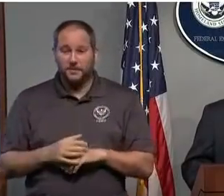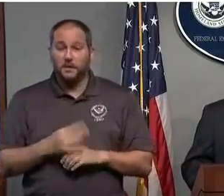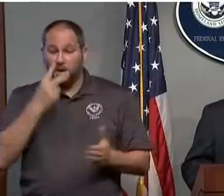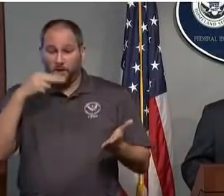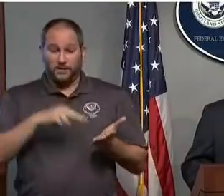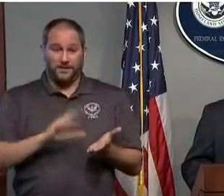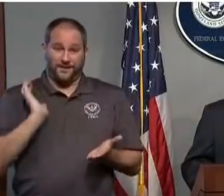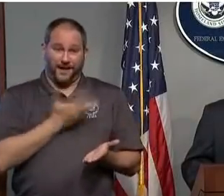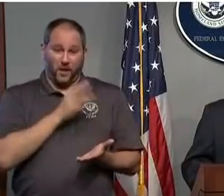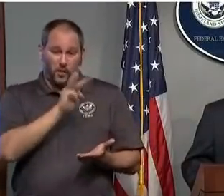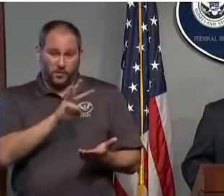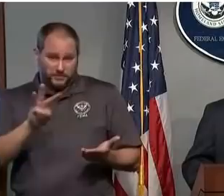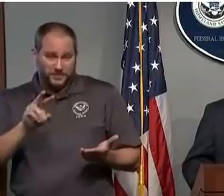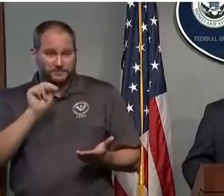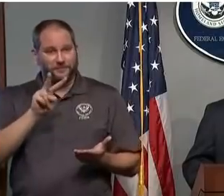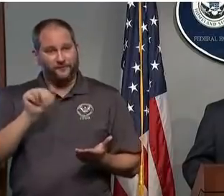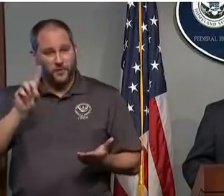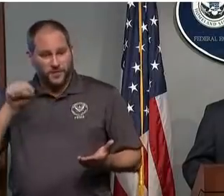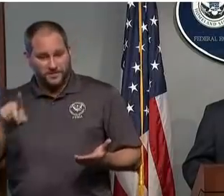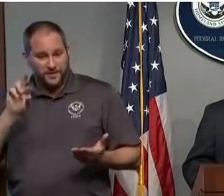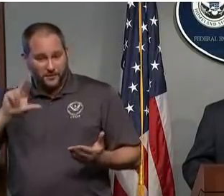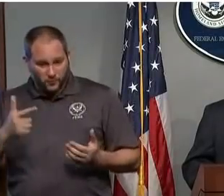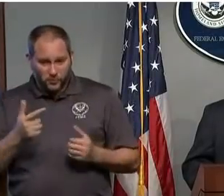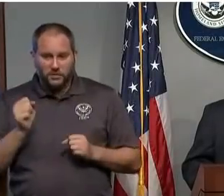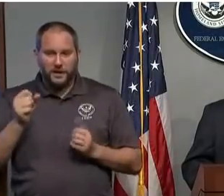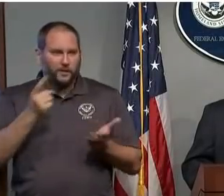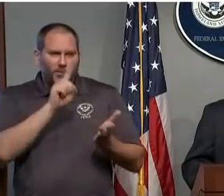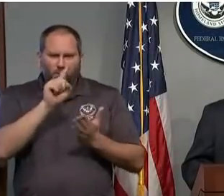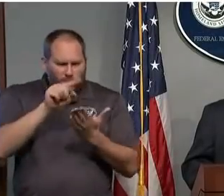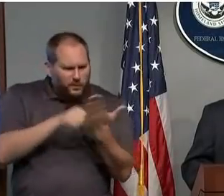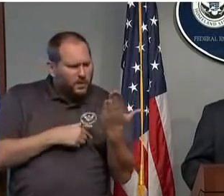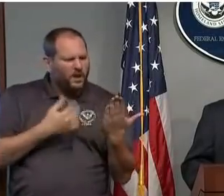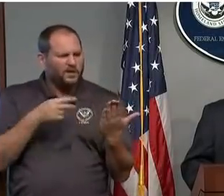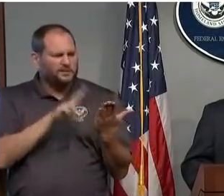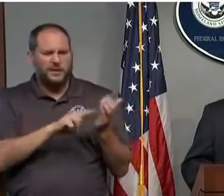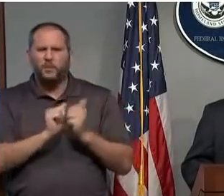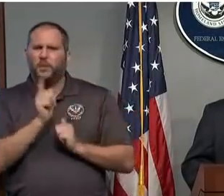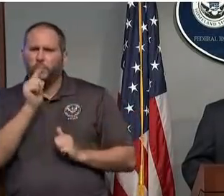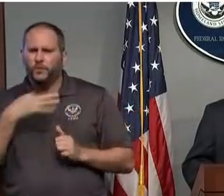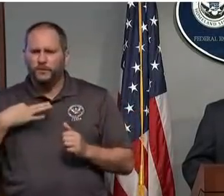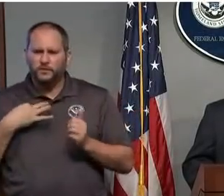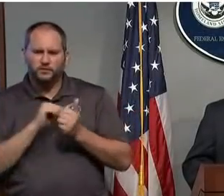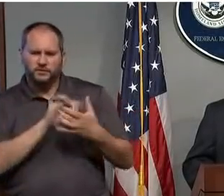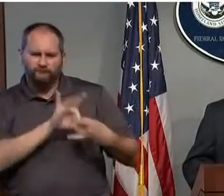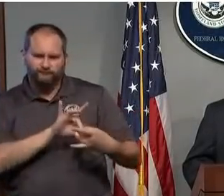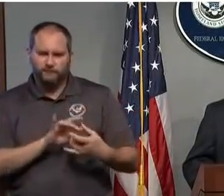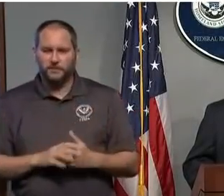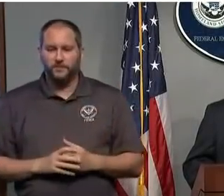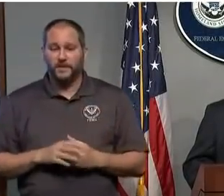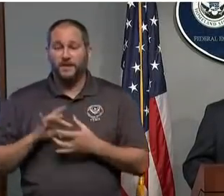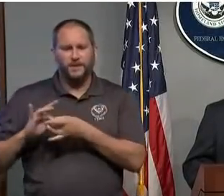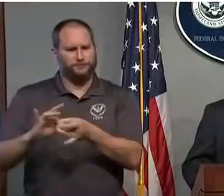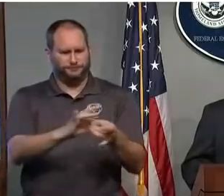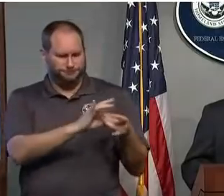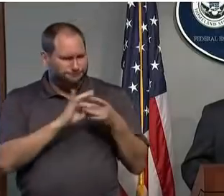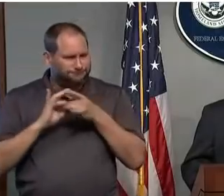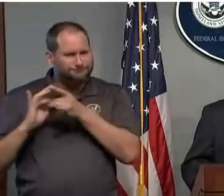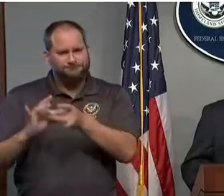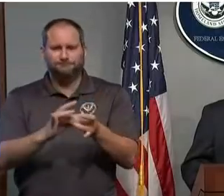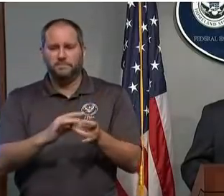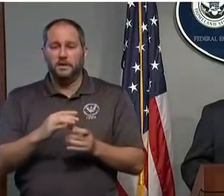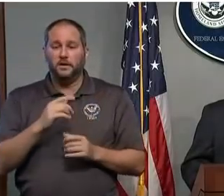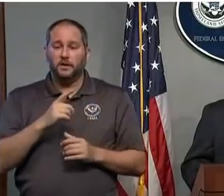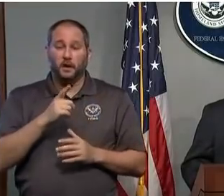how you can affiliate with them so that you are prepared to respond in a coordinated way as we bring response and recovery to these